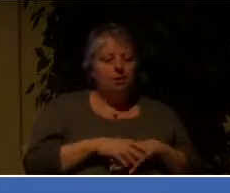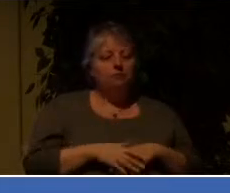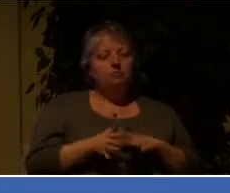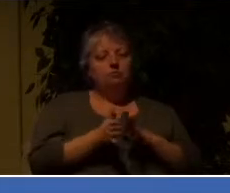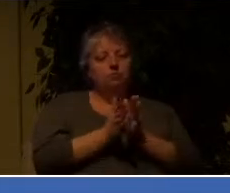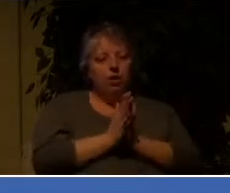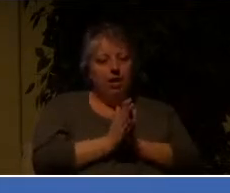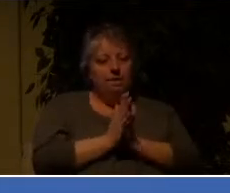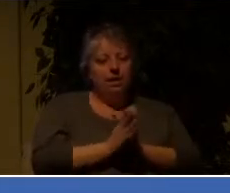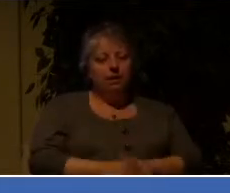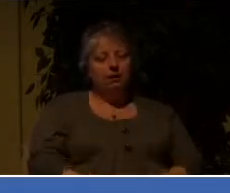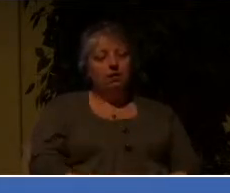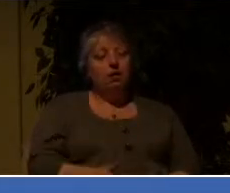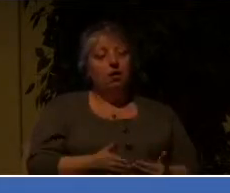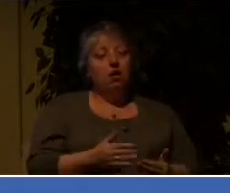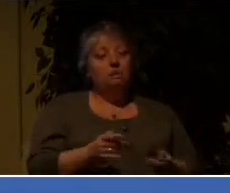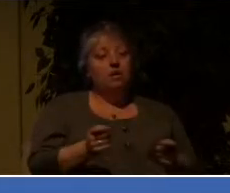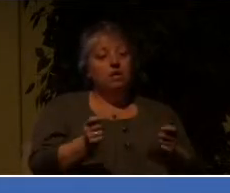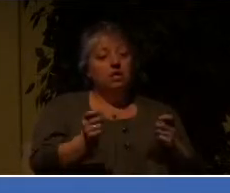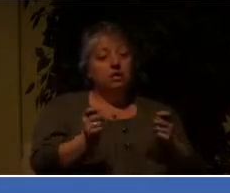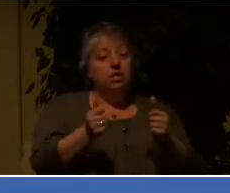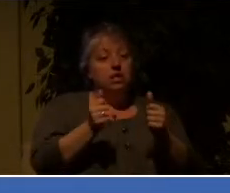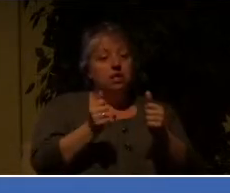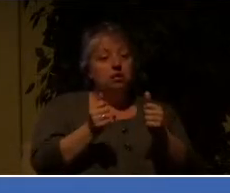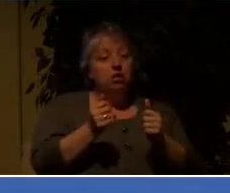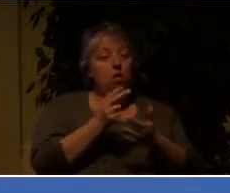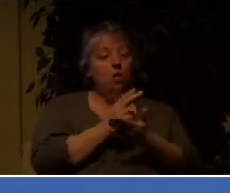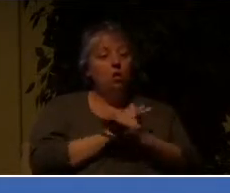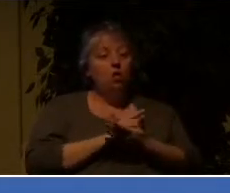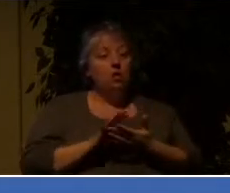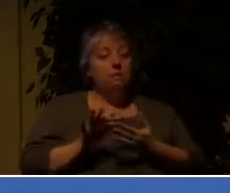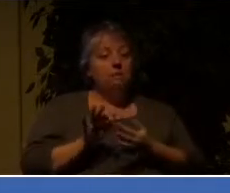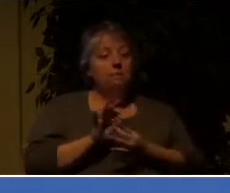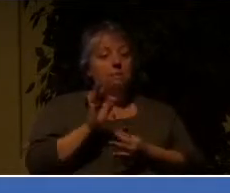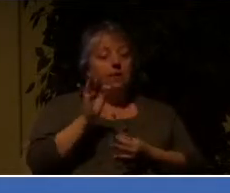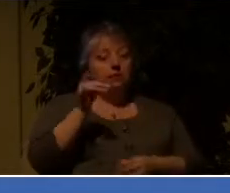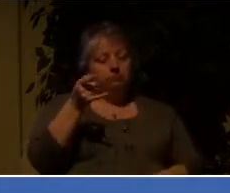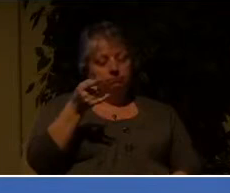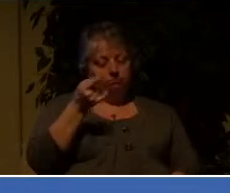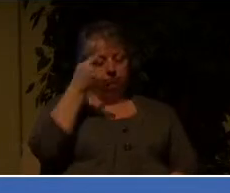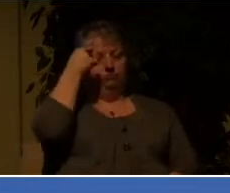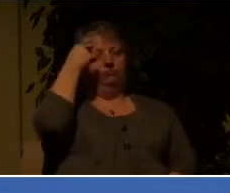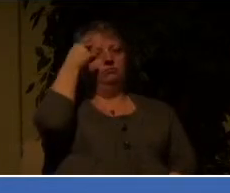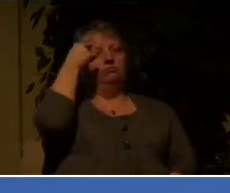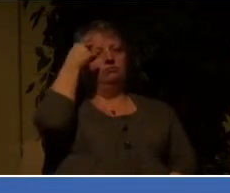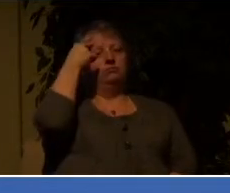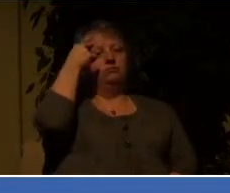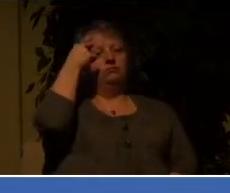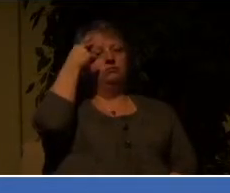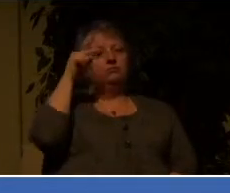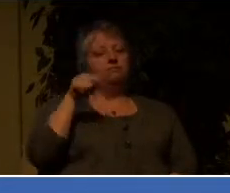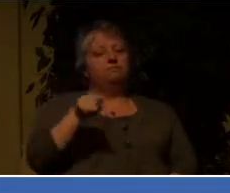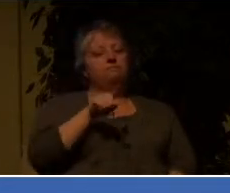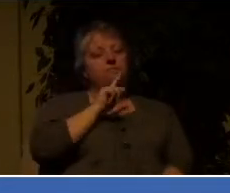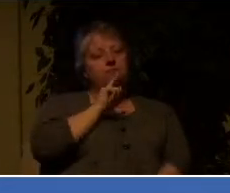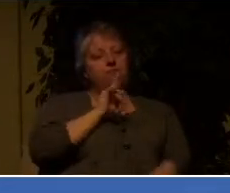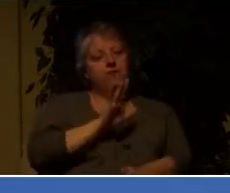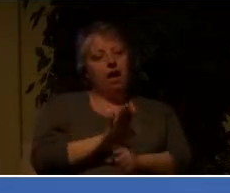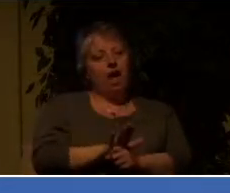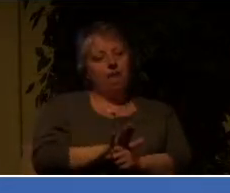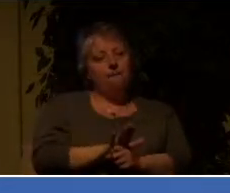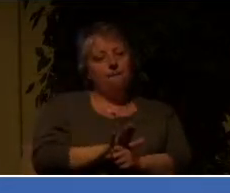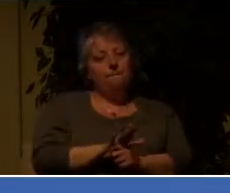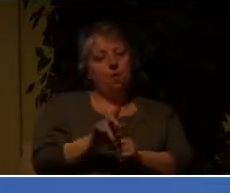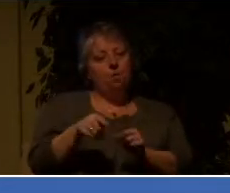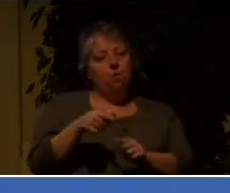And almost instantly what the Holy Spirit did was brought to mind a vow that this woman had made